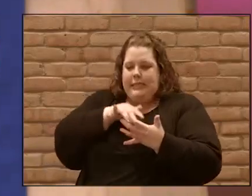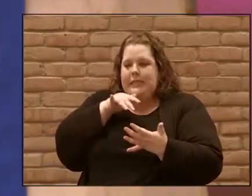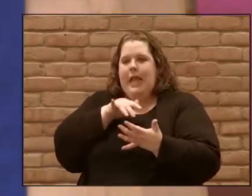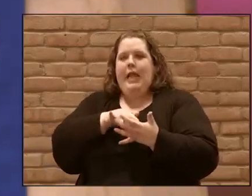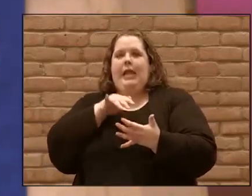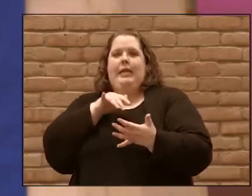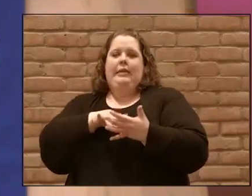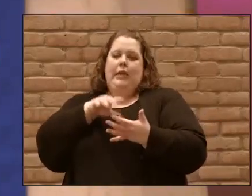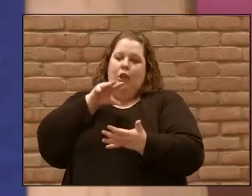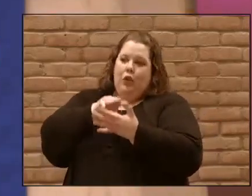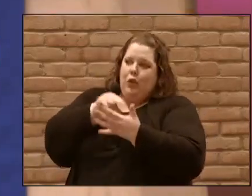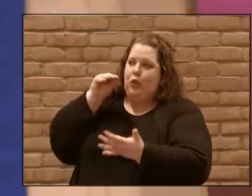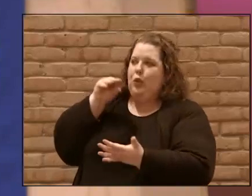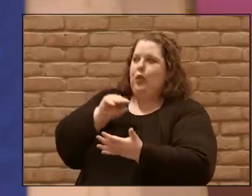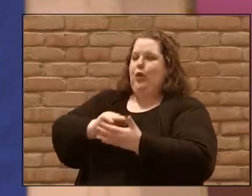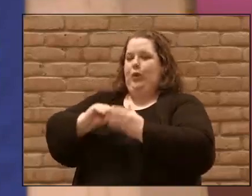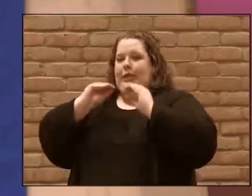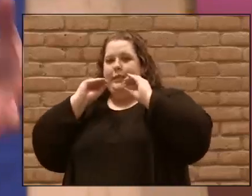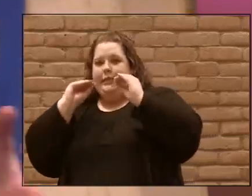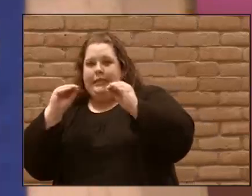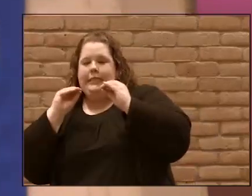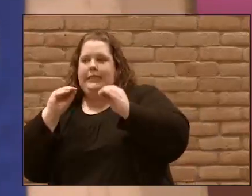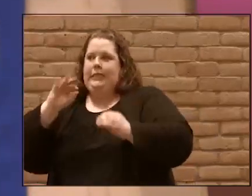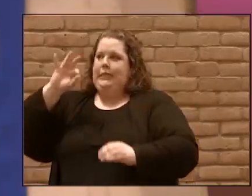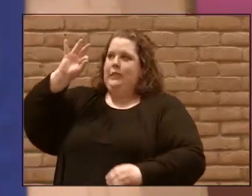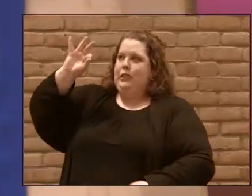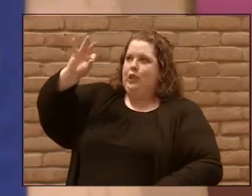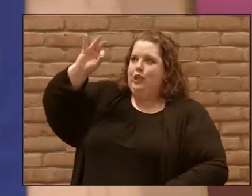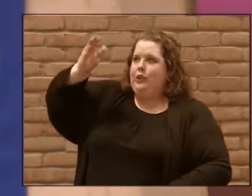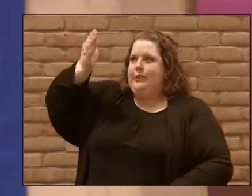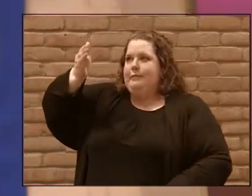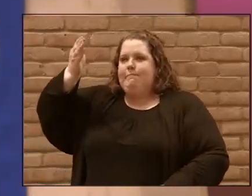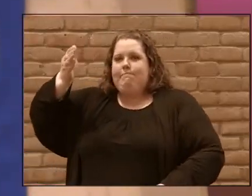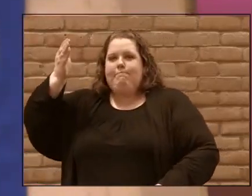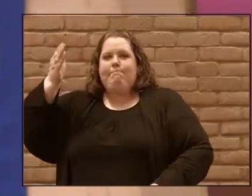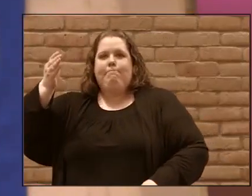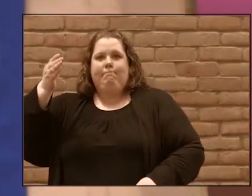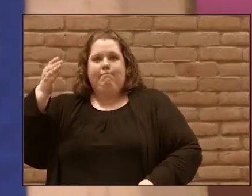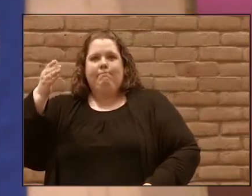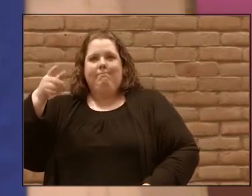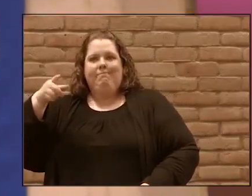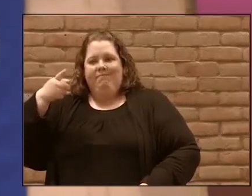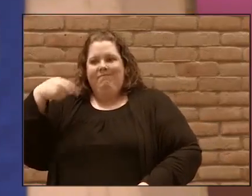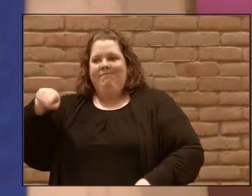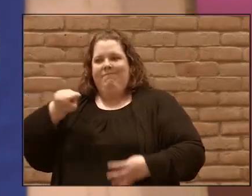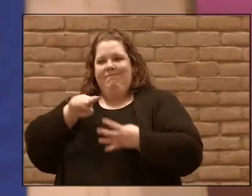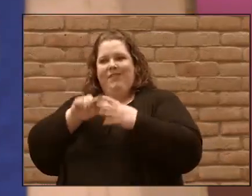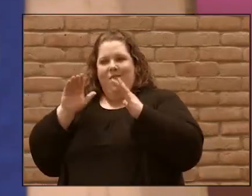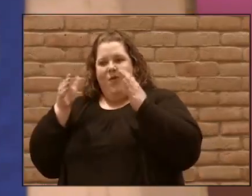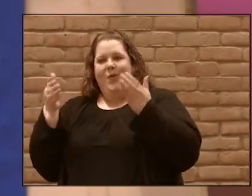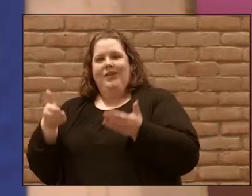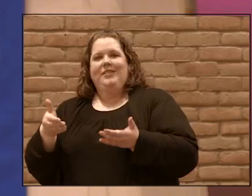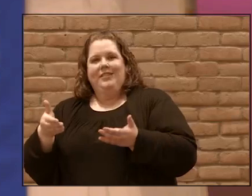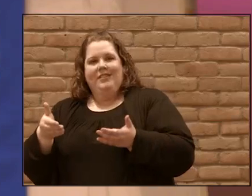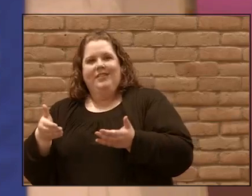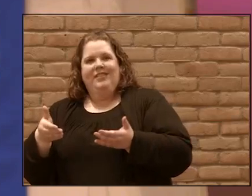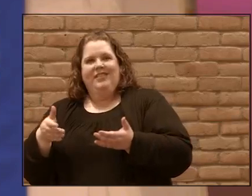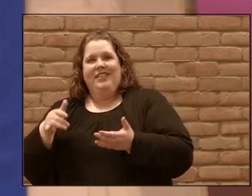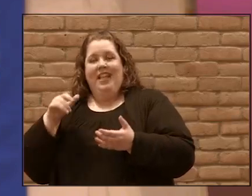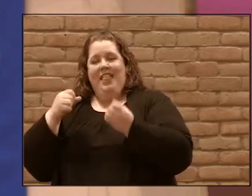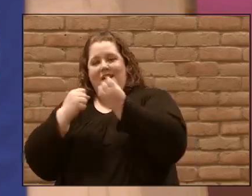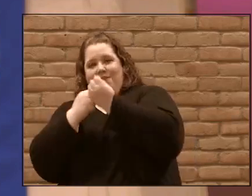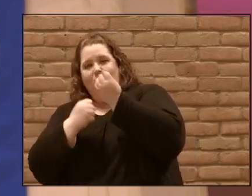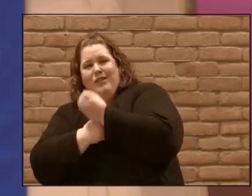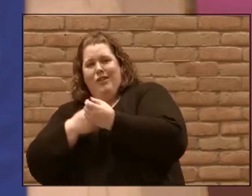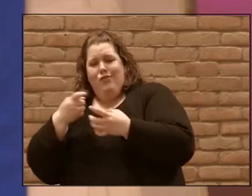and teaching and preaching the apostles' teaching. Because that's where the foundation comes from. That keeps us